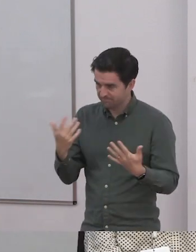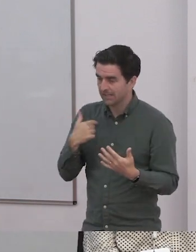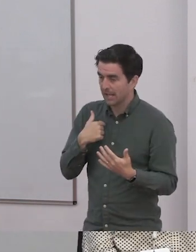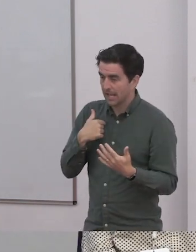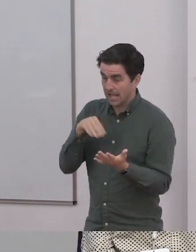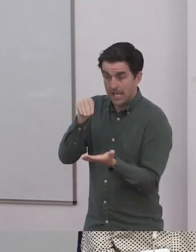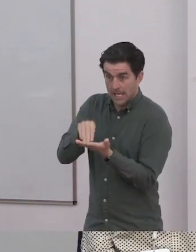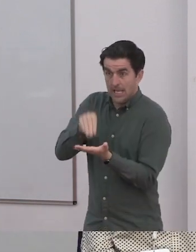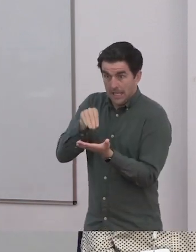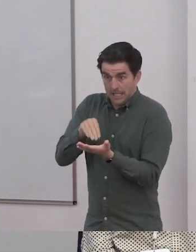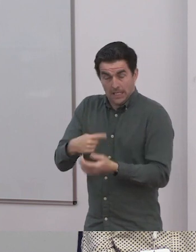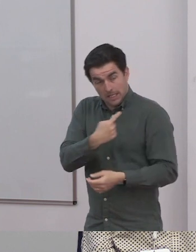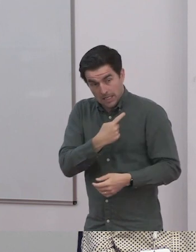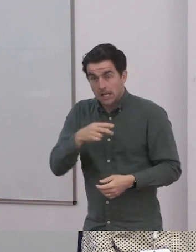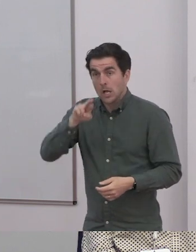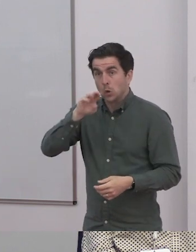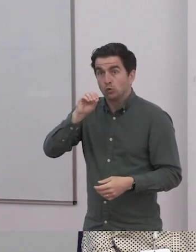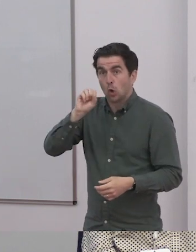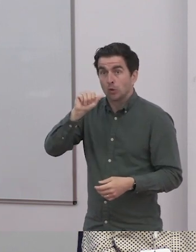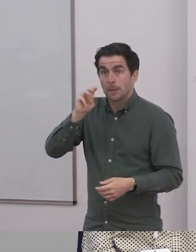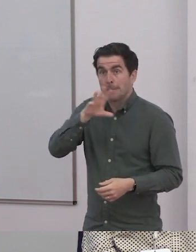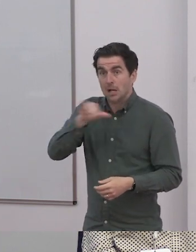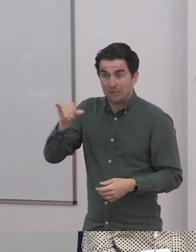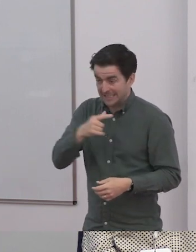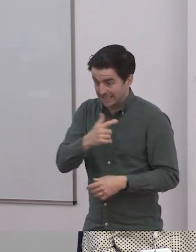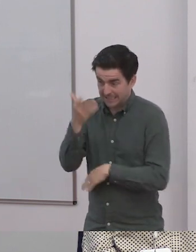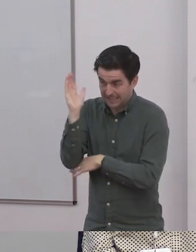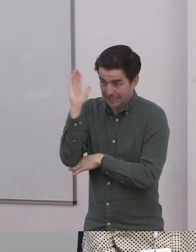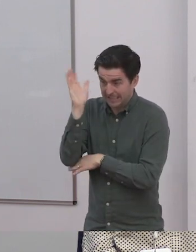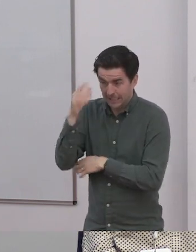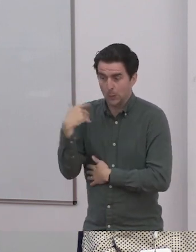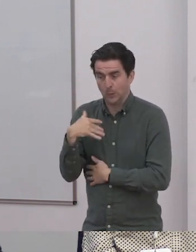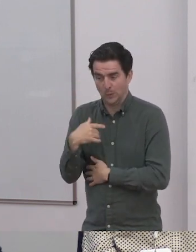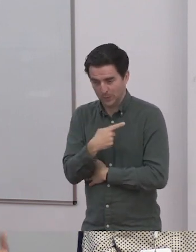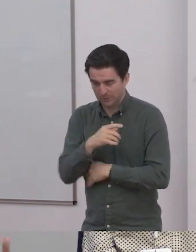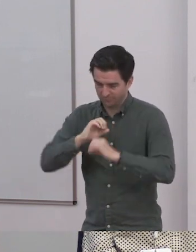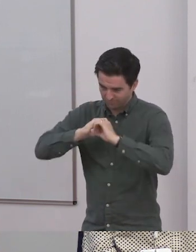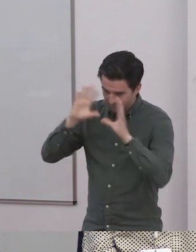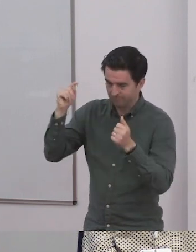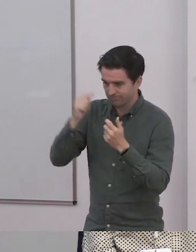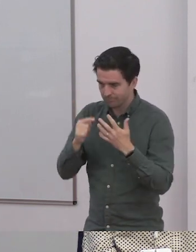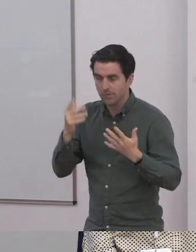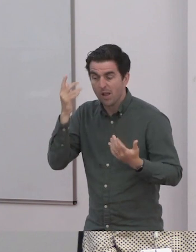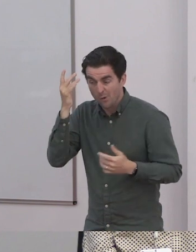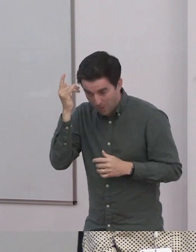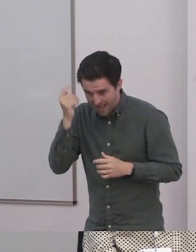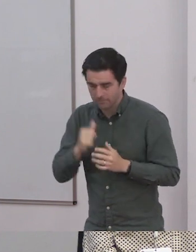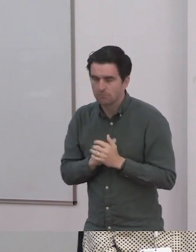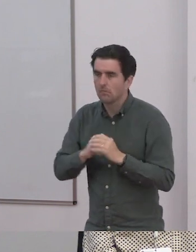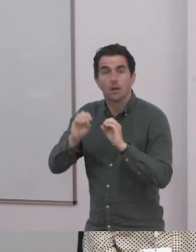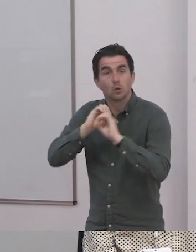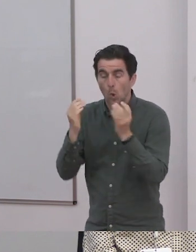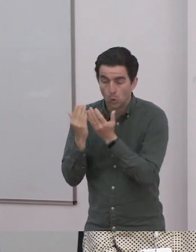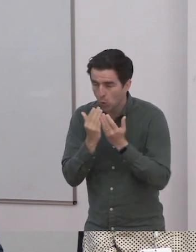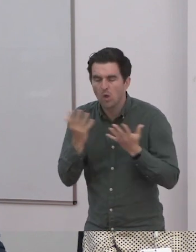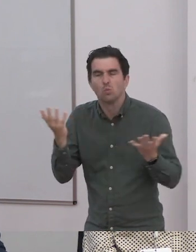and that's what we've been doing. And when Rosemary shared her vision, it reminded me that there is an opportunity cost